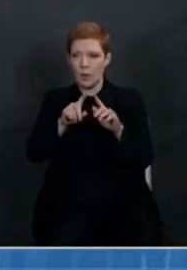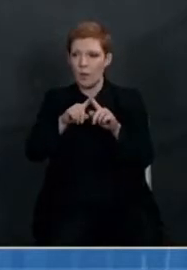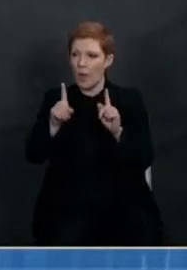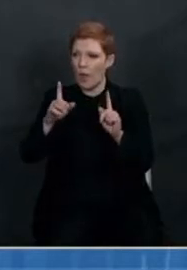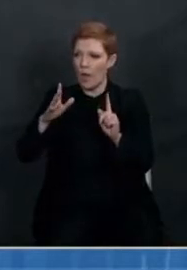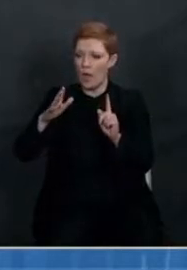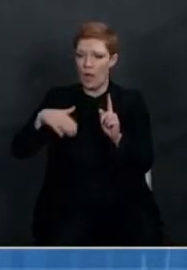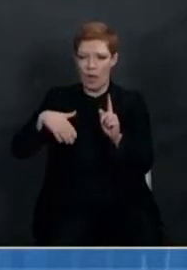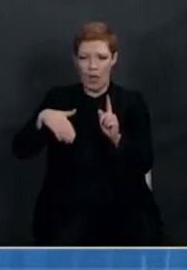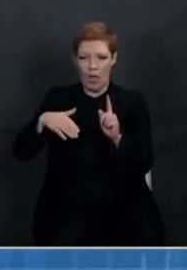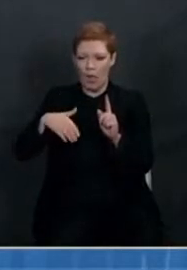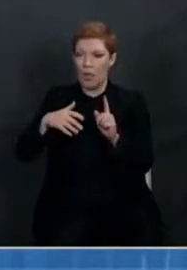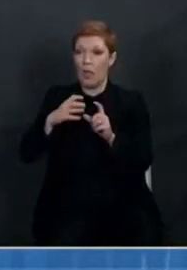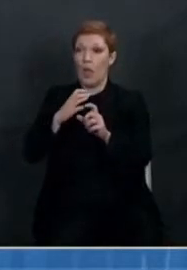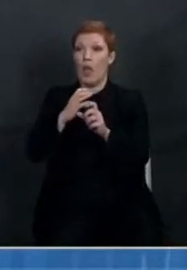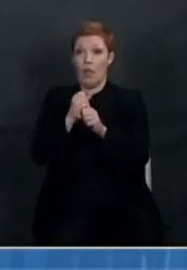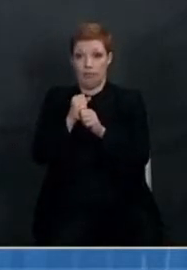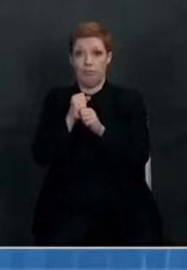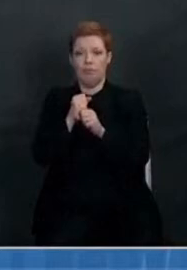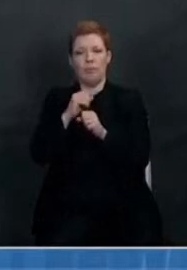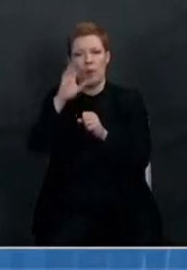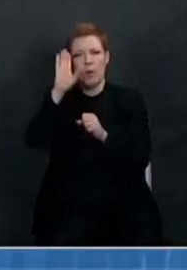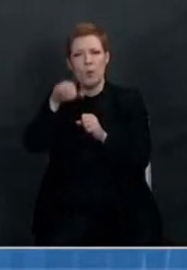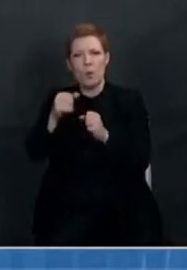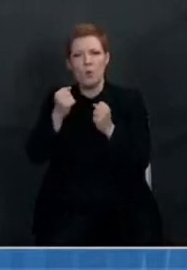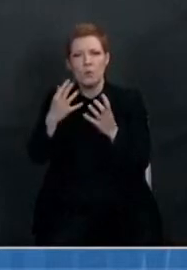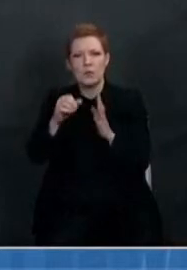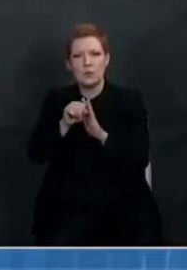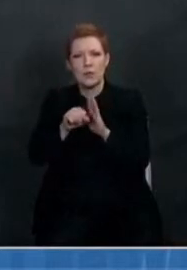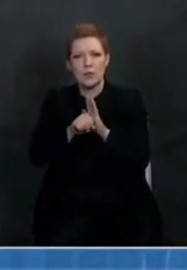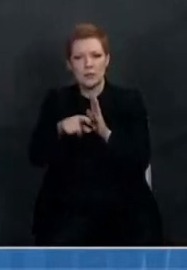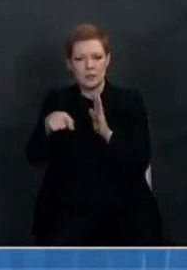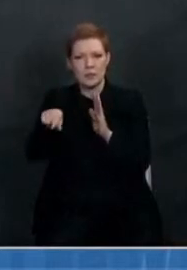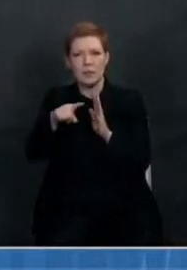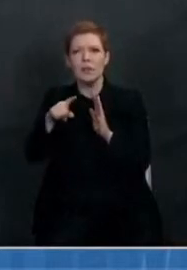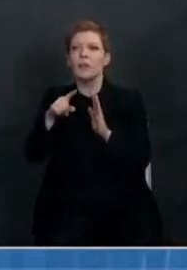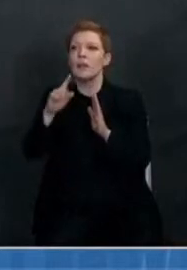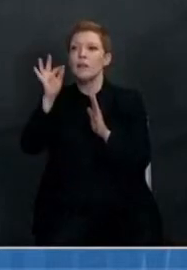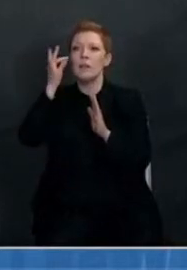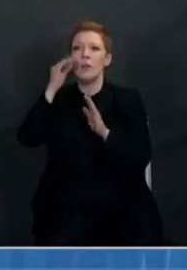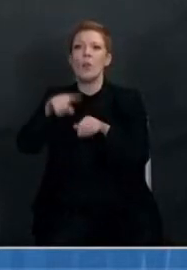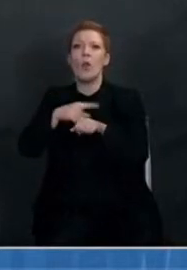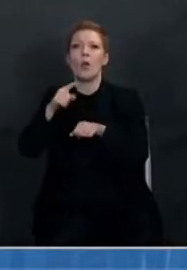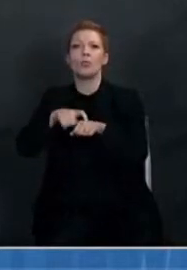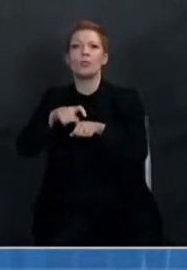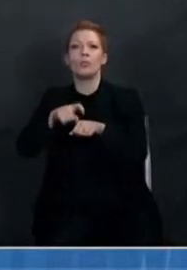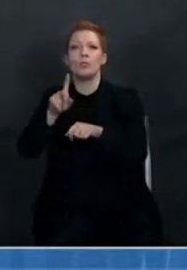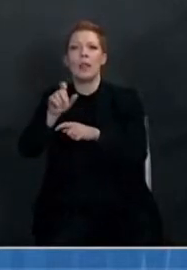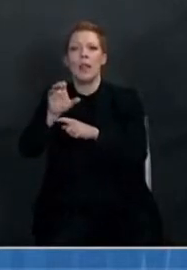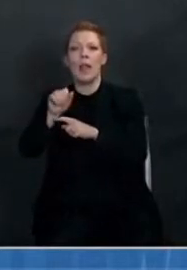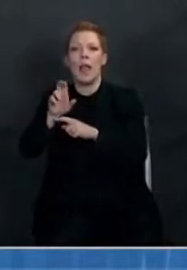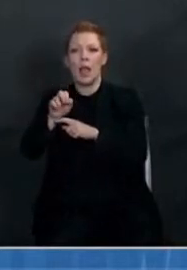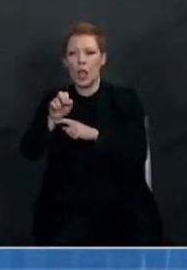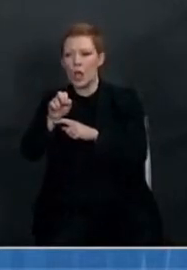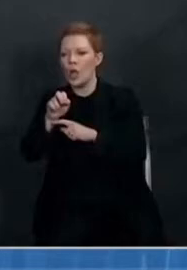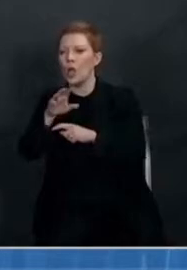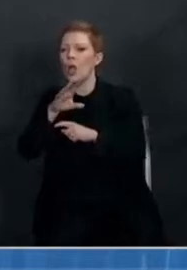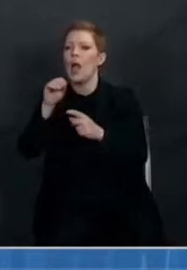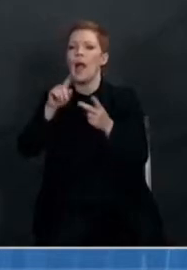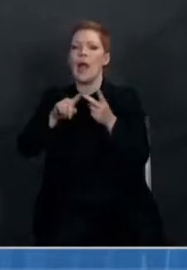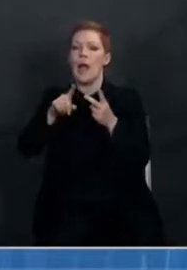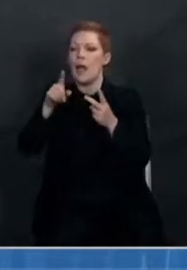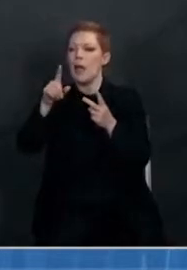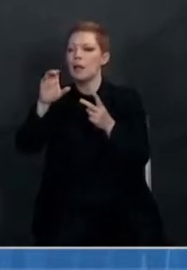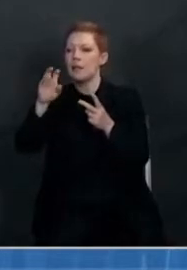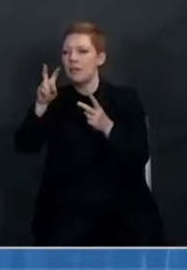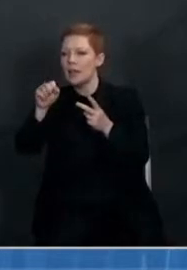into arms, I know in a lot of states there's a lot tied up in the federal long-term care partnership that CVS and Walgreens is running. And there are